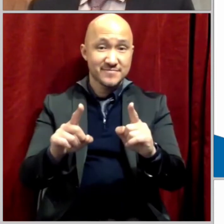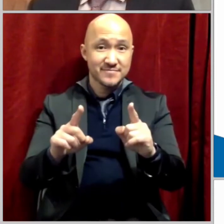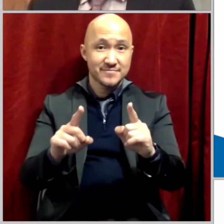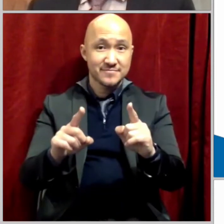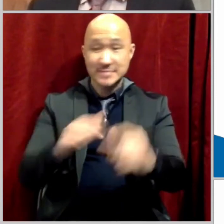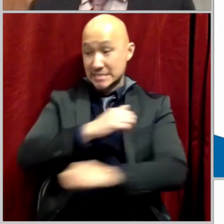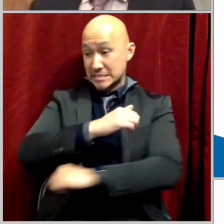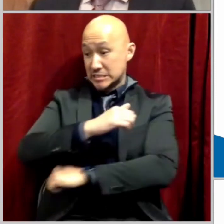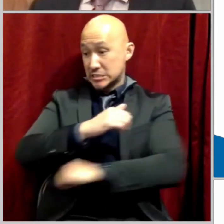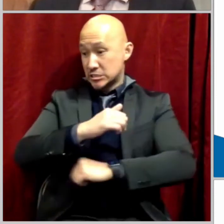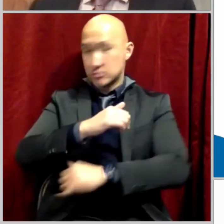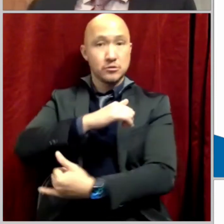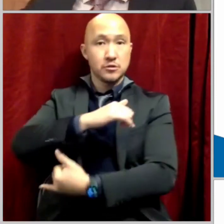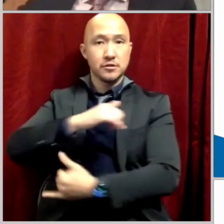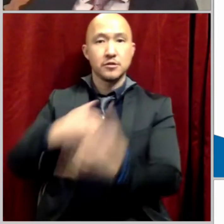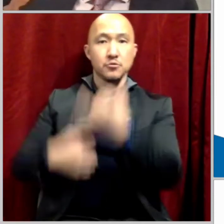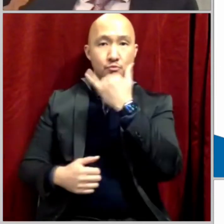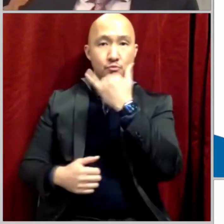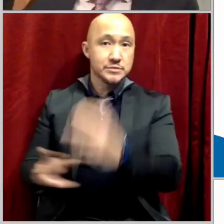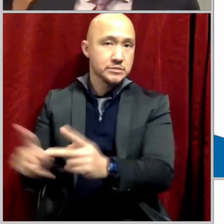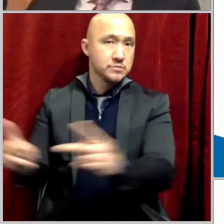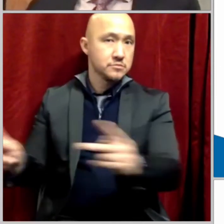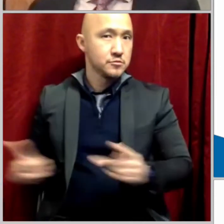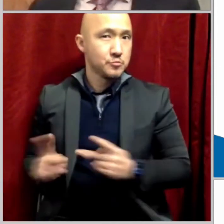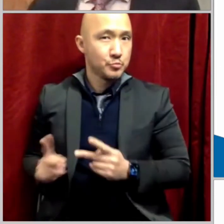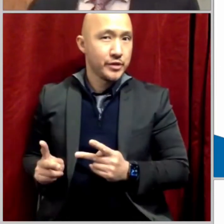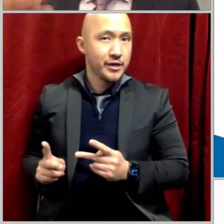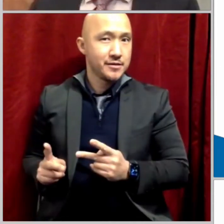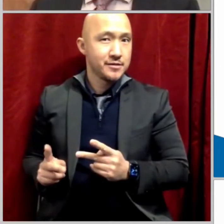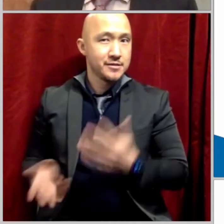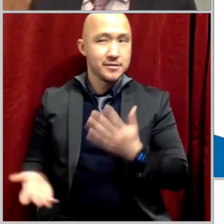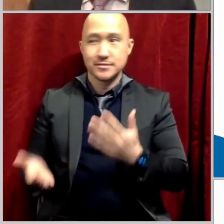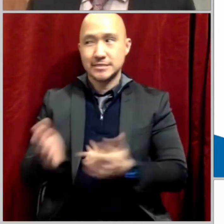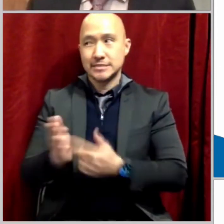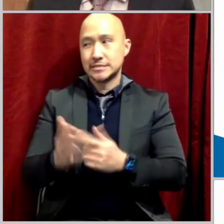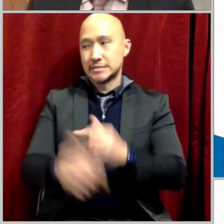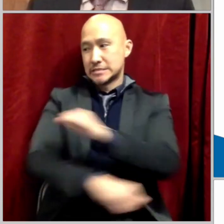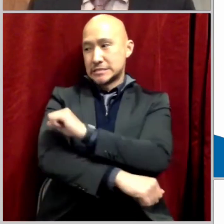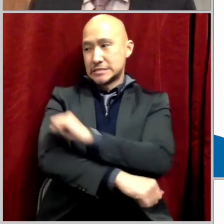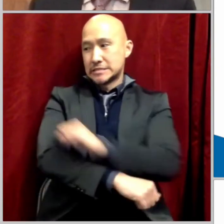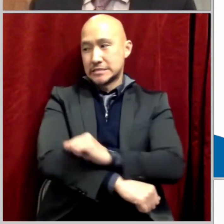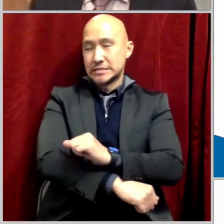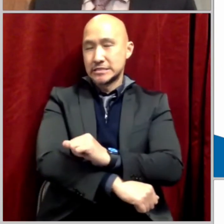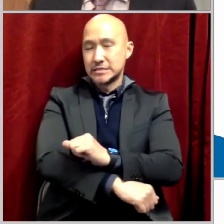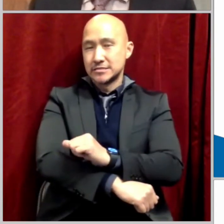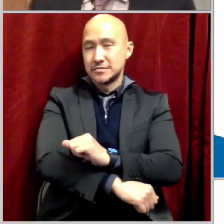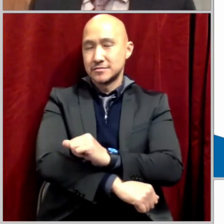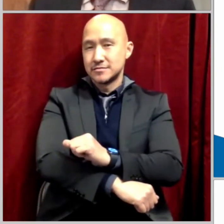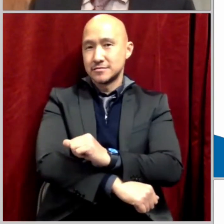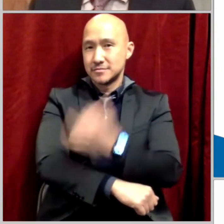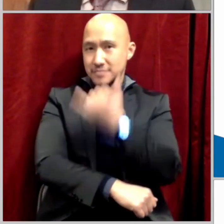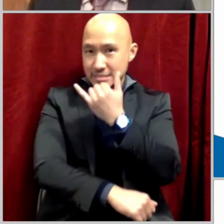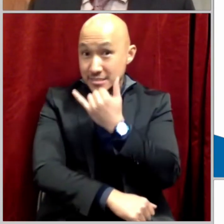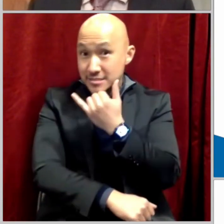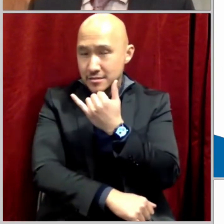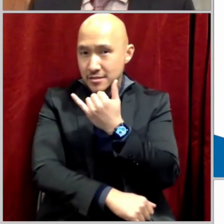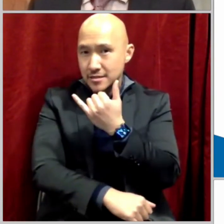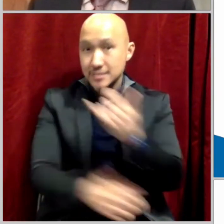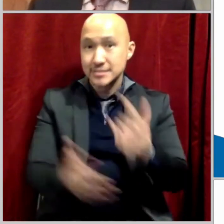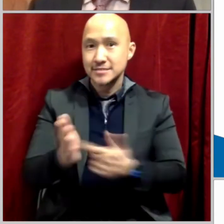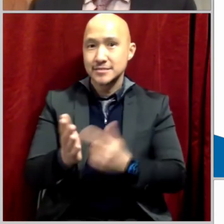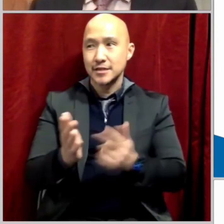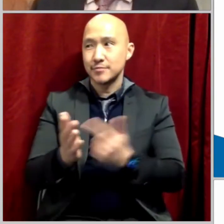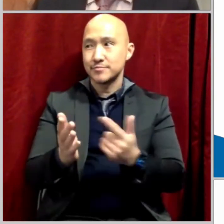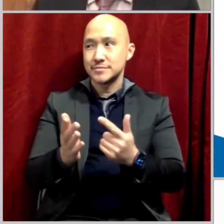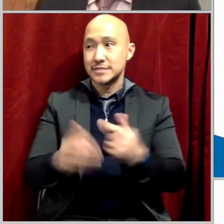surgery. Neurosurgeons are often known to operate on the wrong level of the spine. Wrong procedure. Even wrong patient surgery.